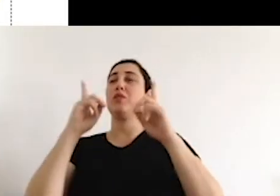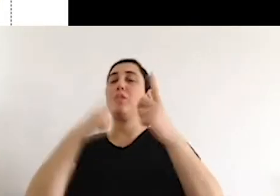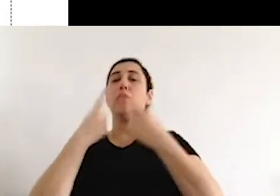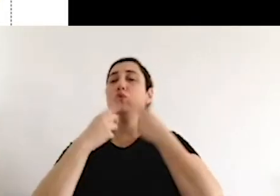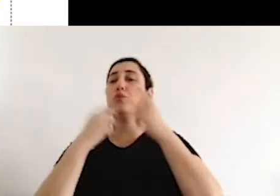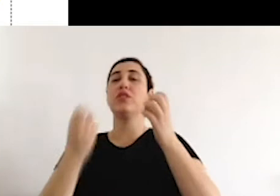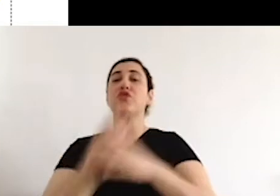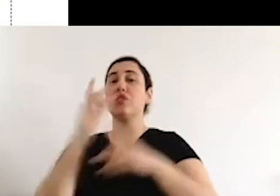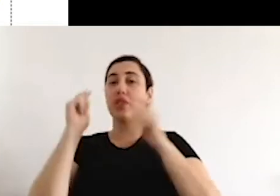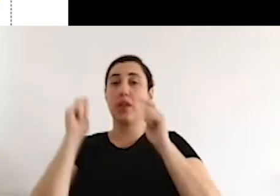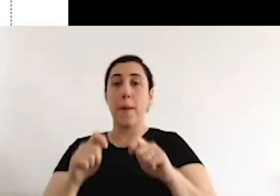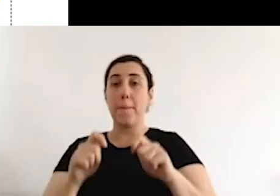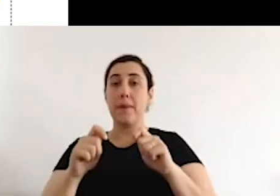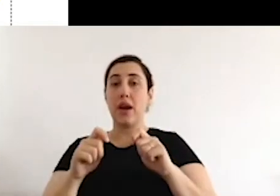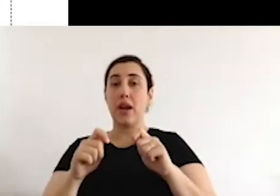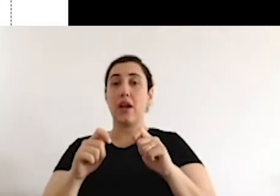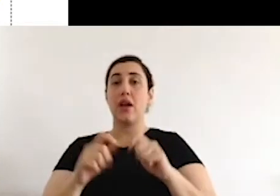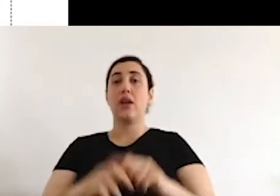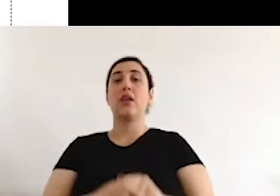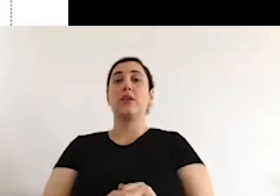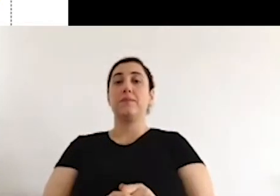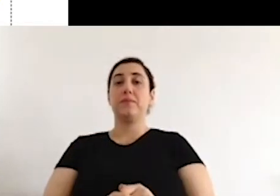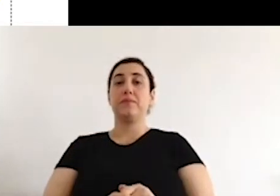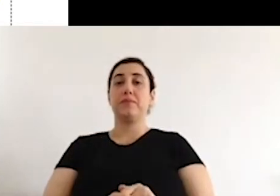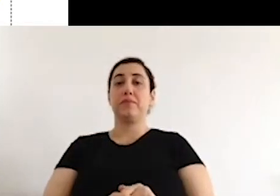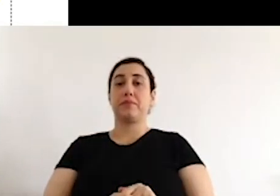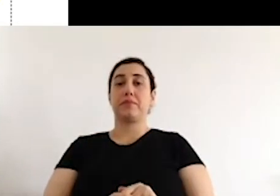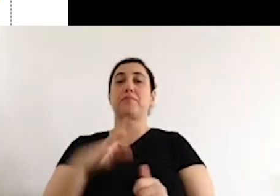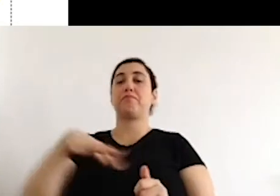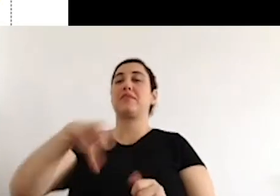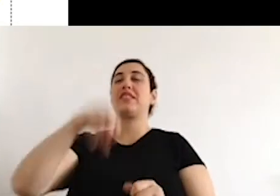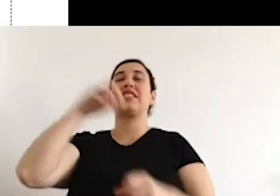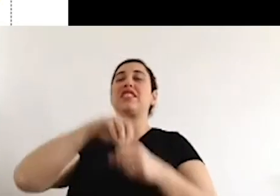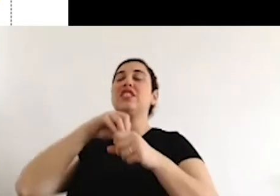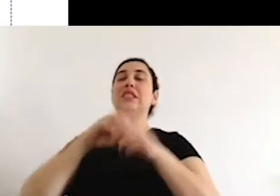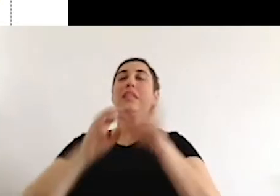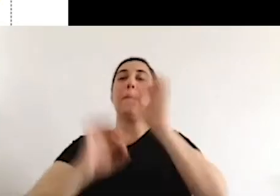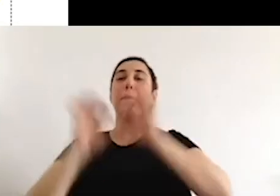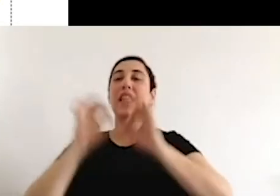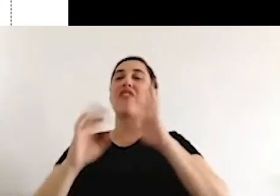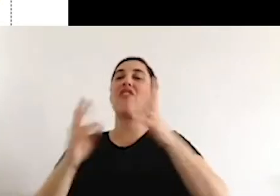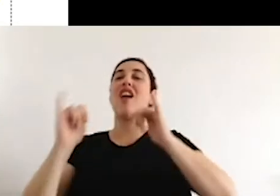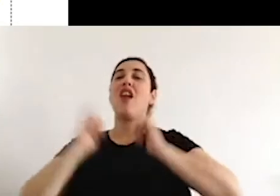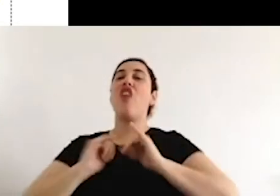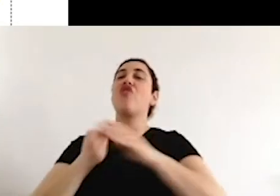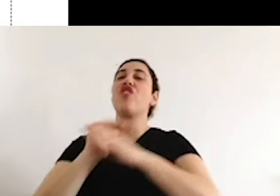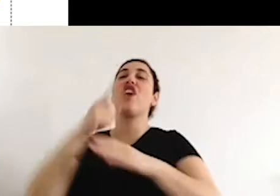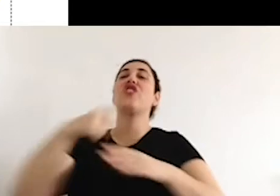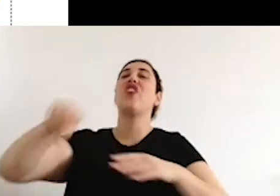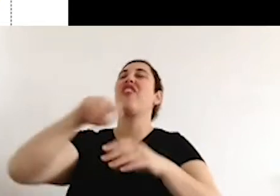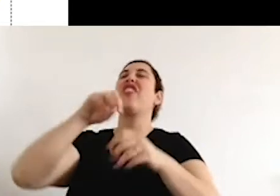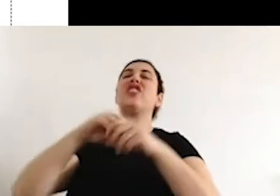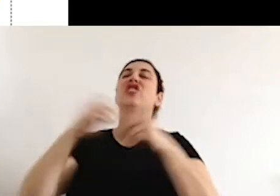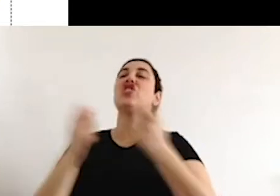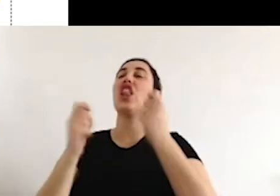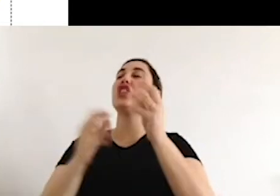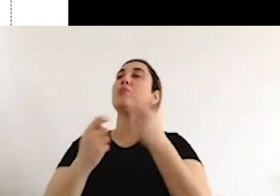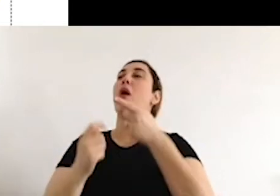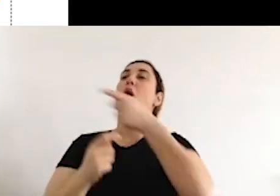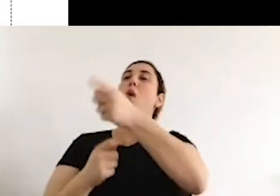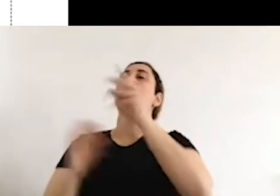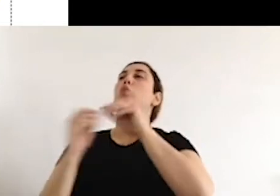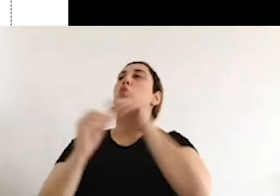Or when poverty is being debated, it is always easy to put the blame on